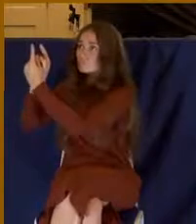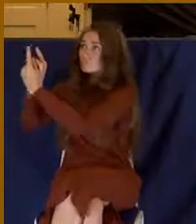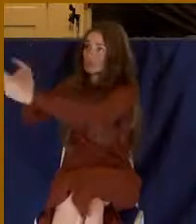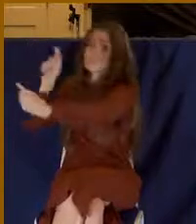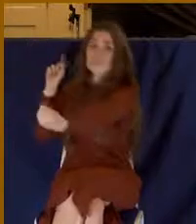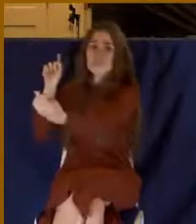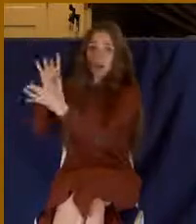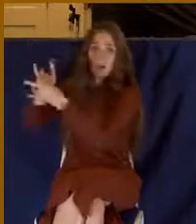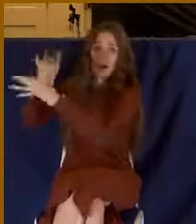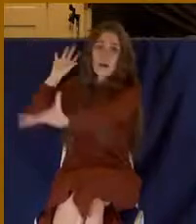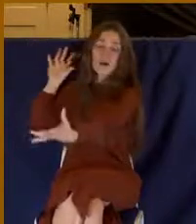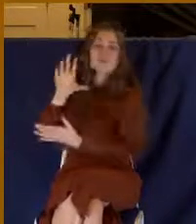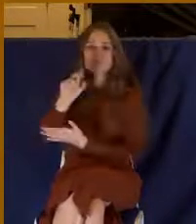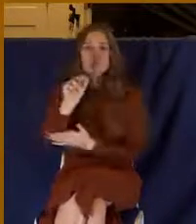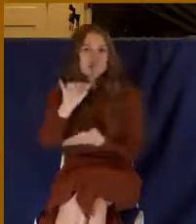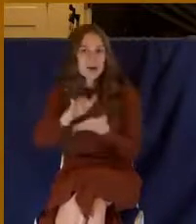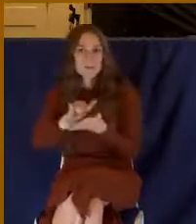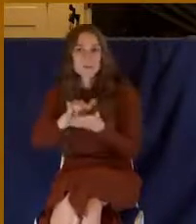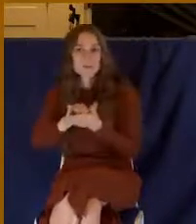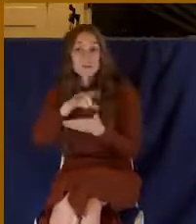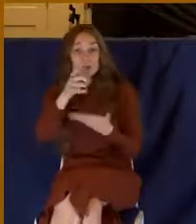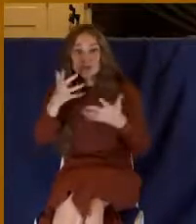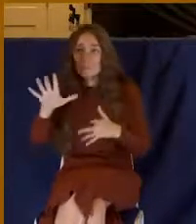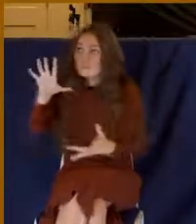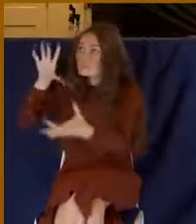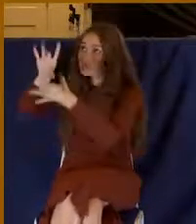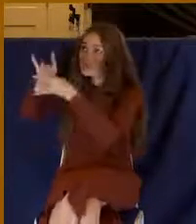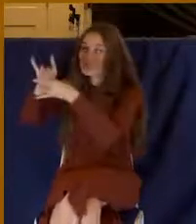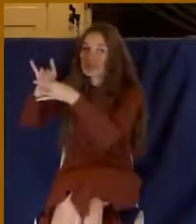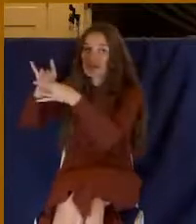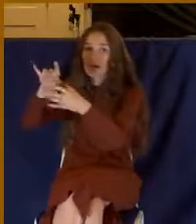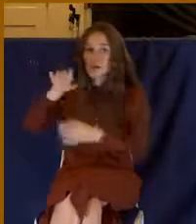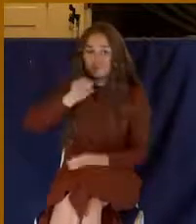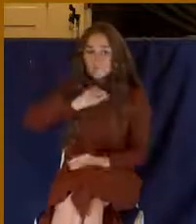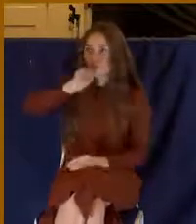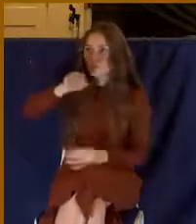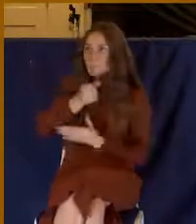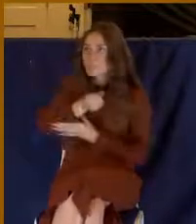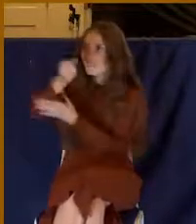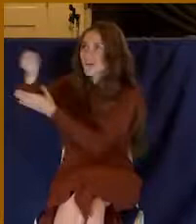placed in Christ and nothing can take you out of Christ. You're saved. Nothing.